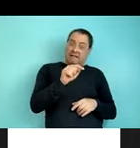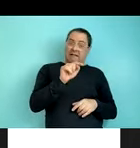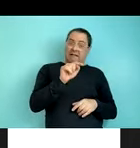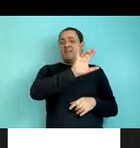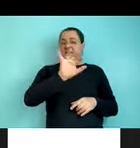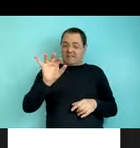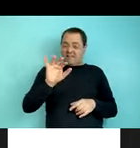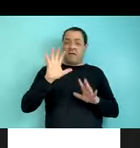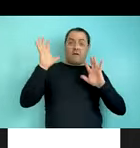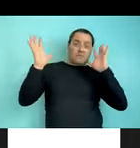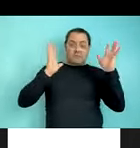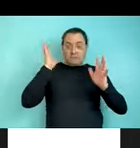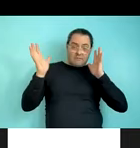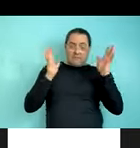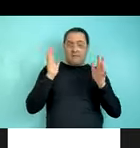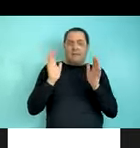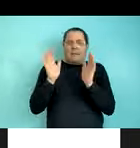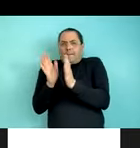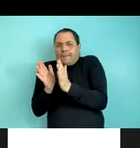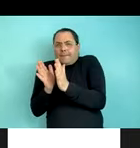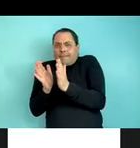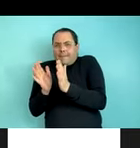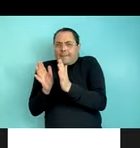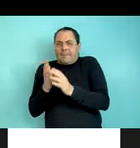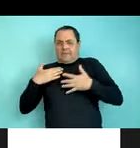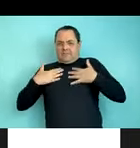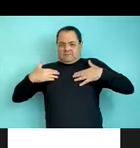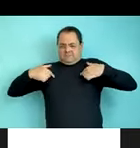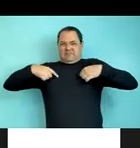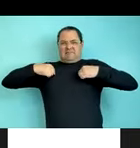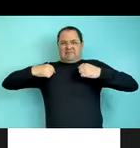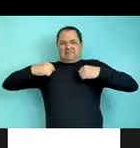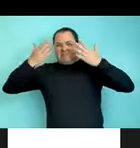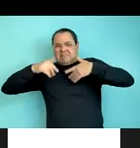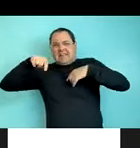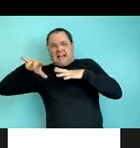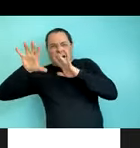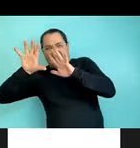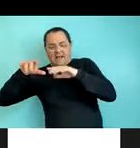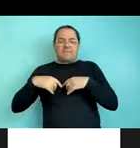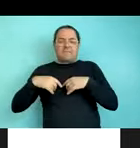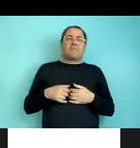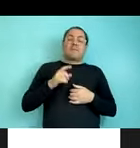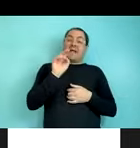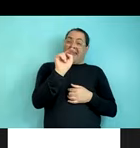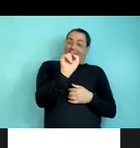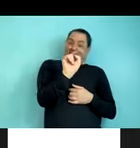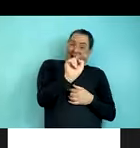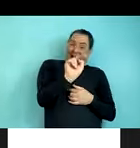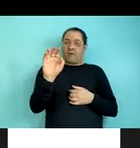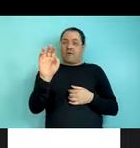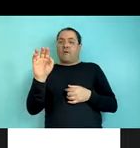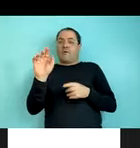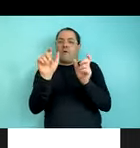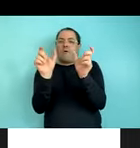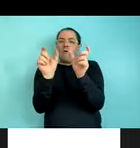or gestures referring to, you know, small or black, which are pretty clear. But determining whether something was a noun or modifier was often dependent